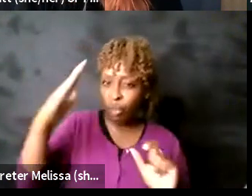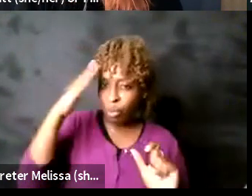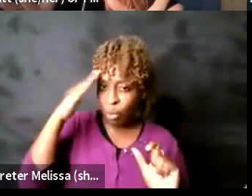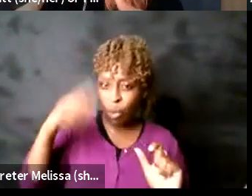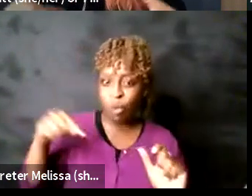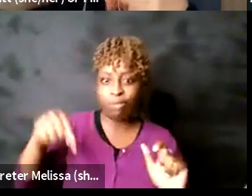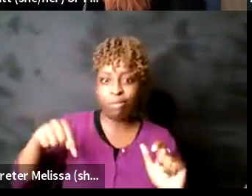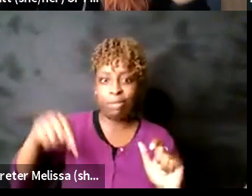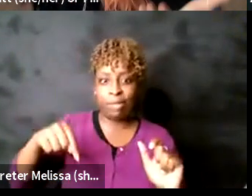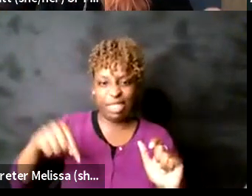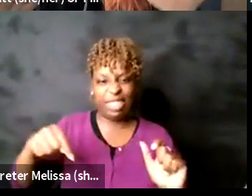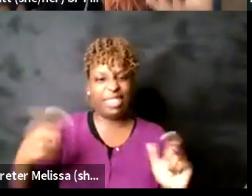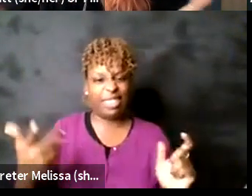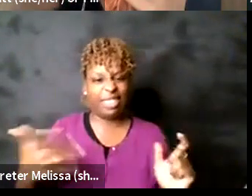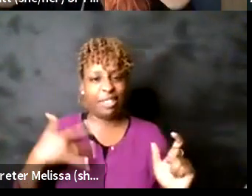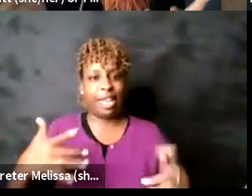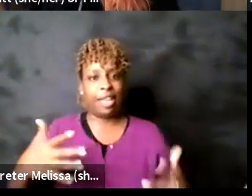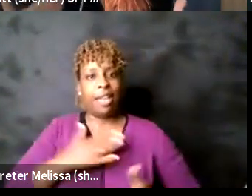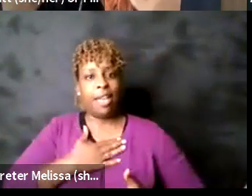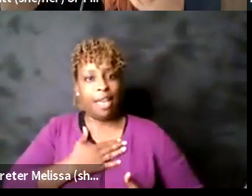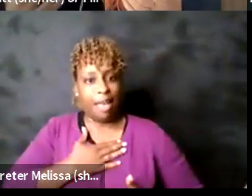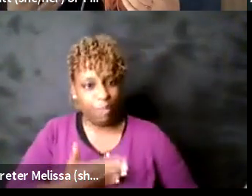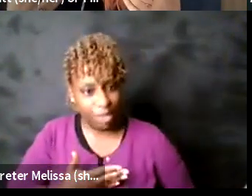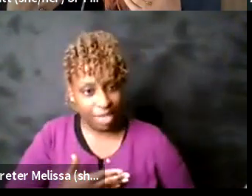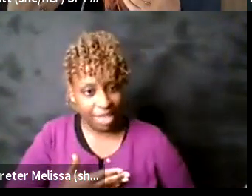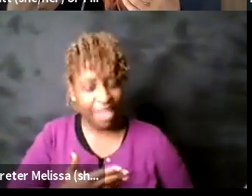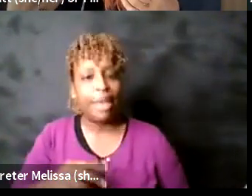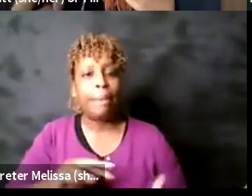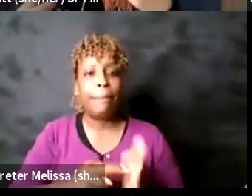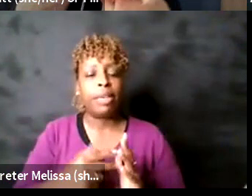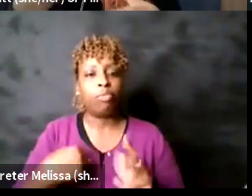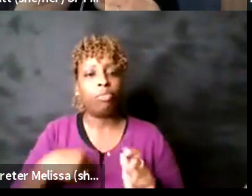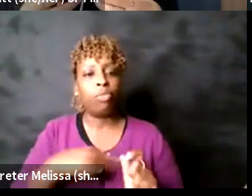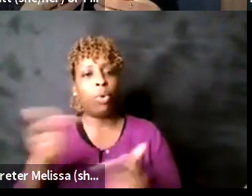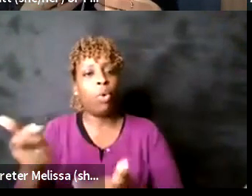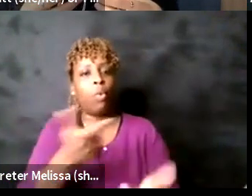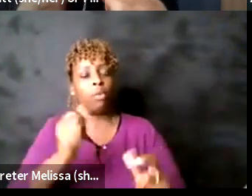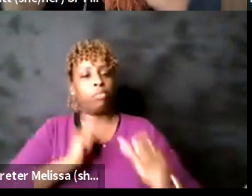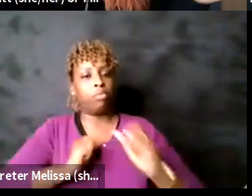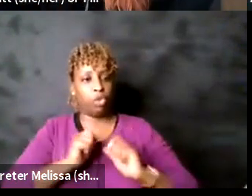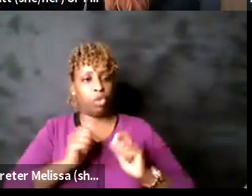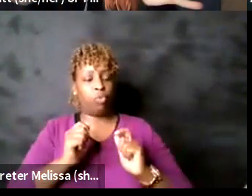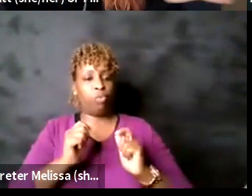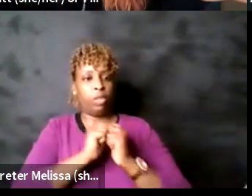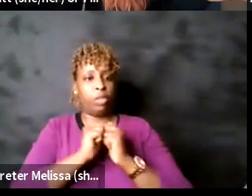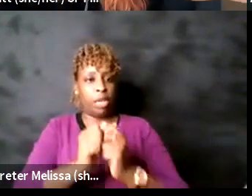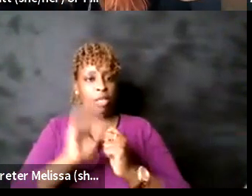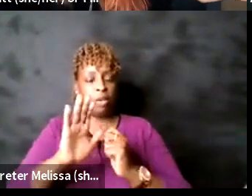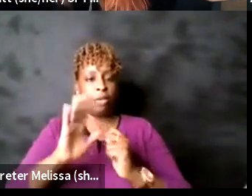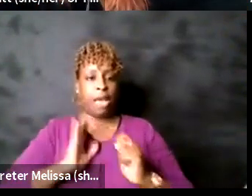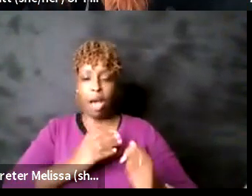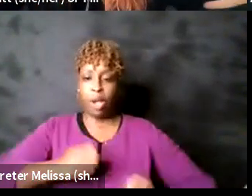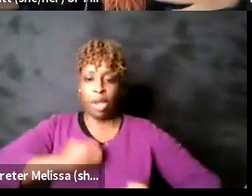behind that is that when we're all watching a show together and um experiencing the same emotions it makes us